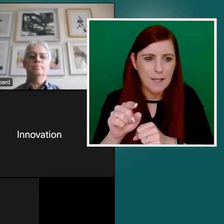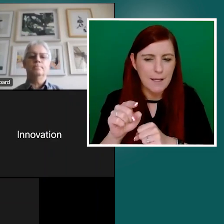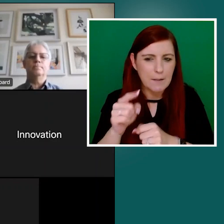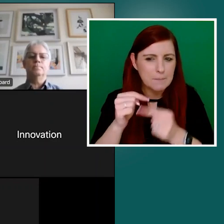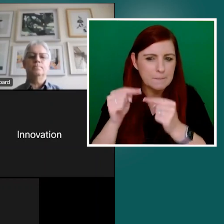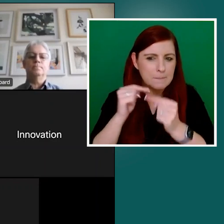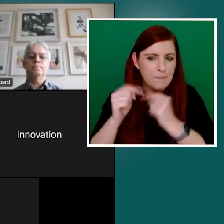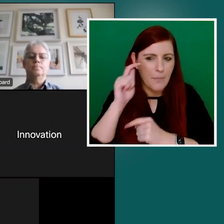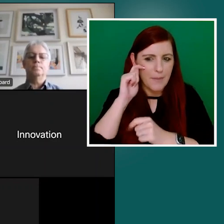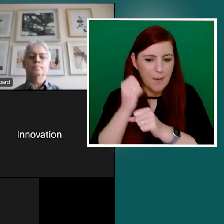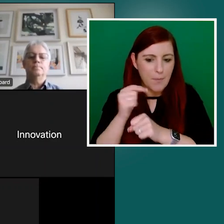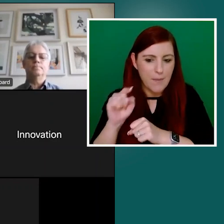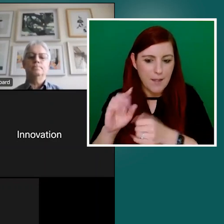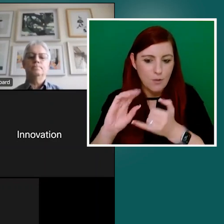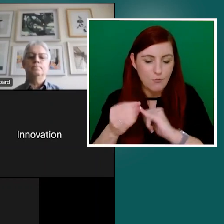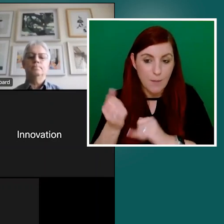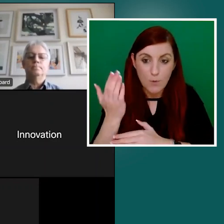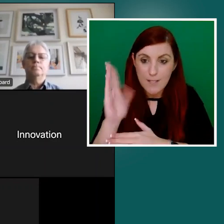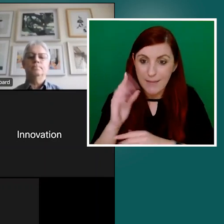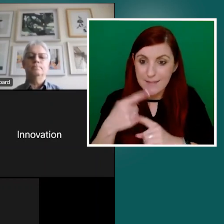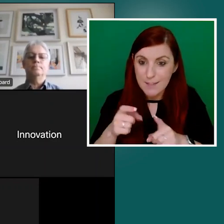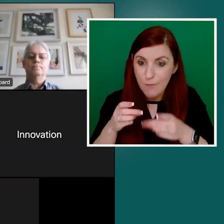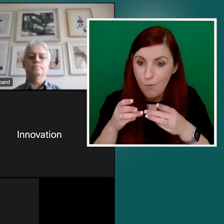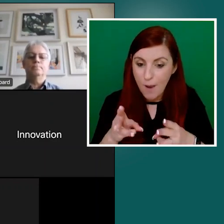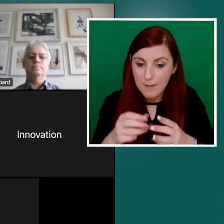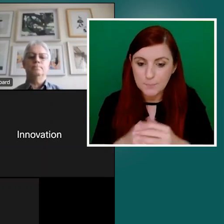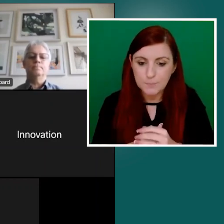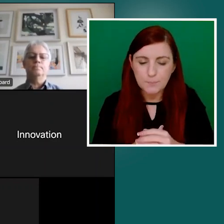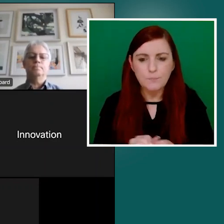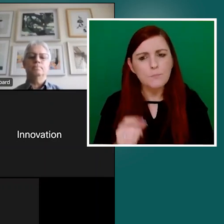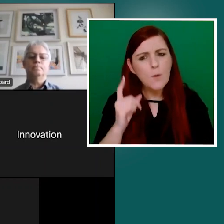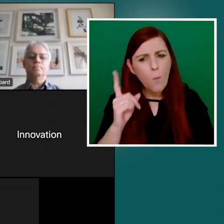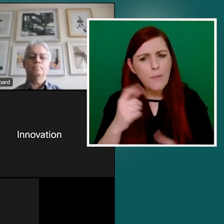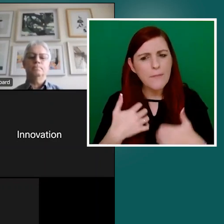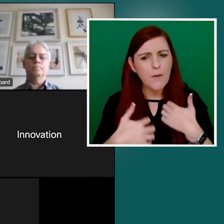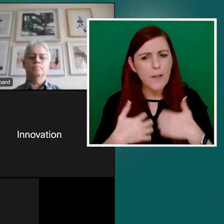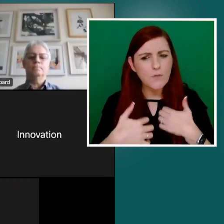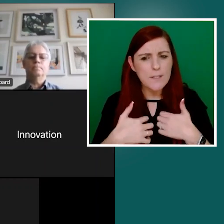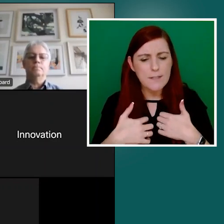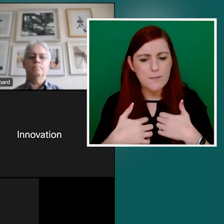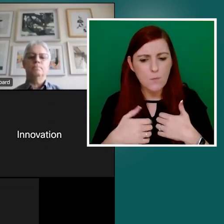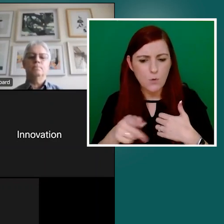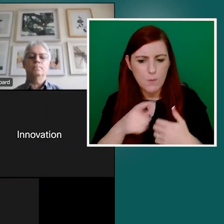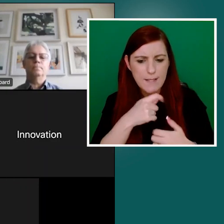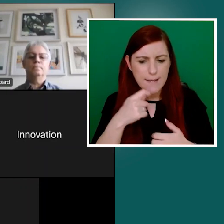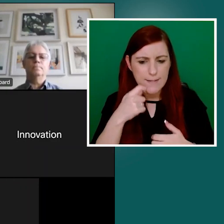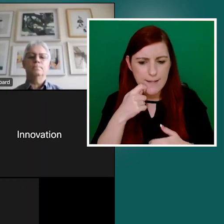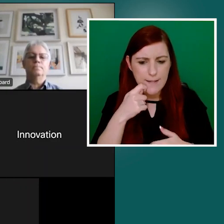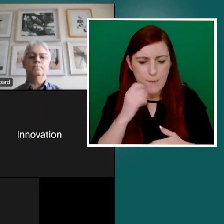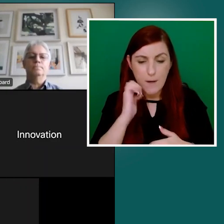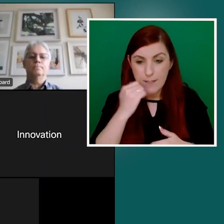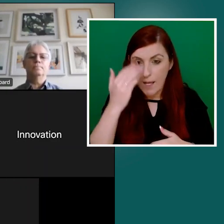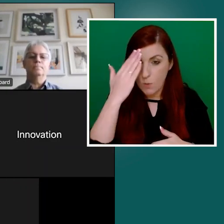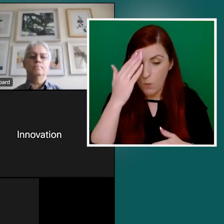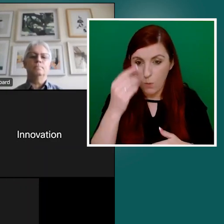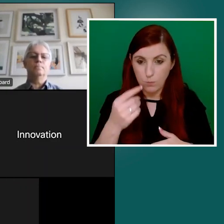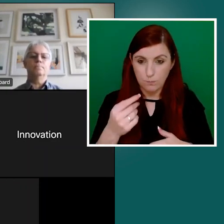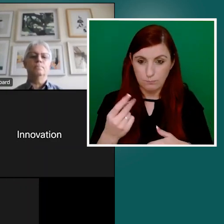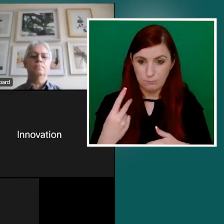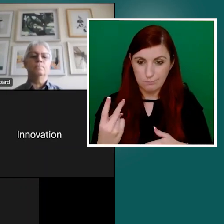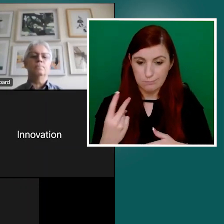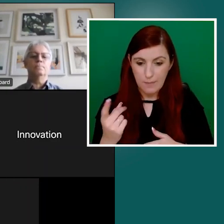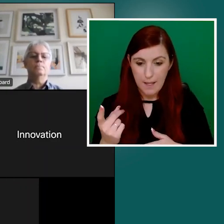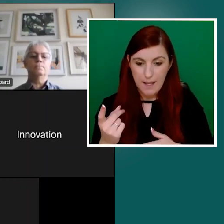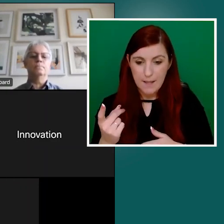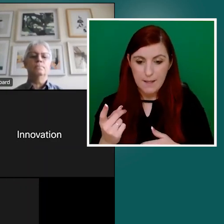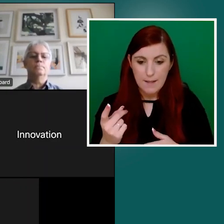present things differently. One thing that interested me, Colleen, because I know when we were talking to Aideen earlier and